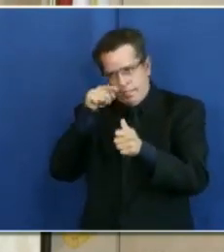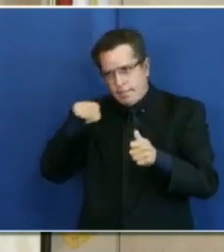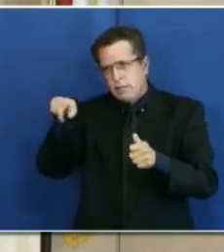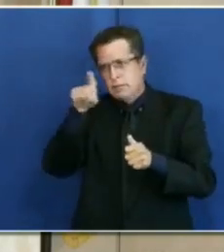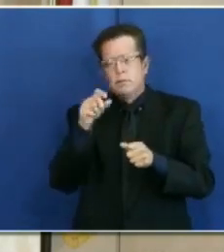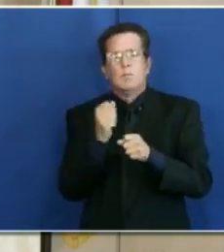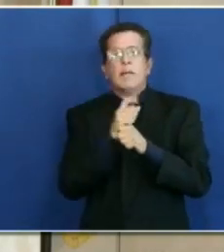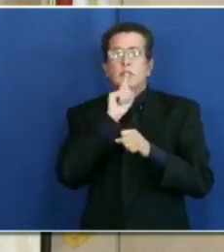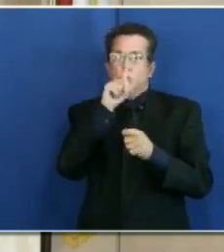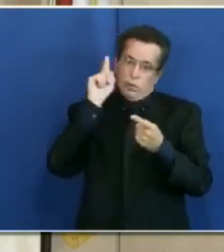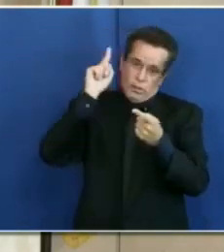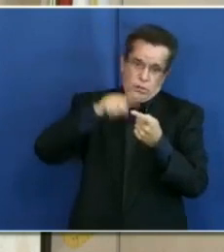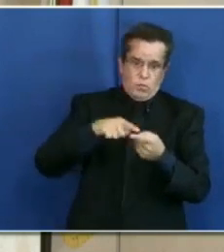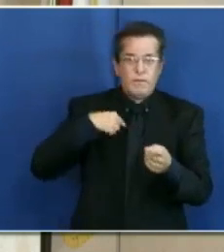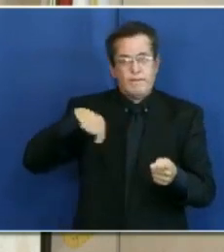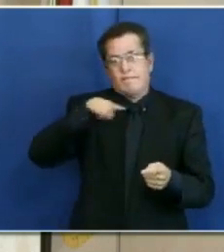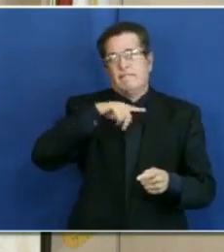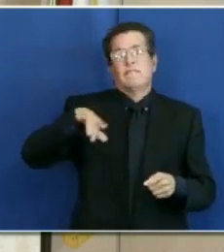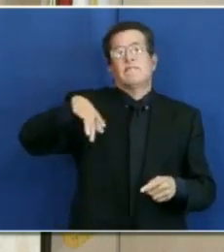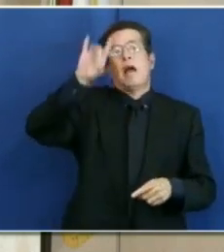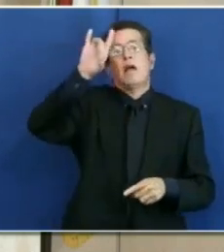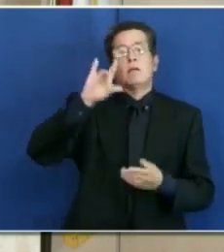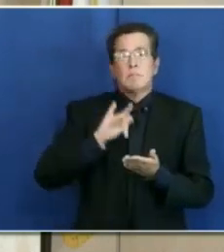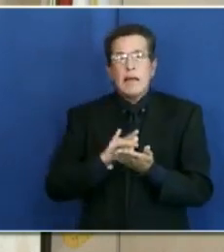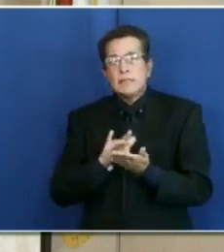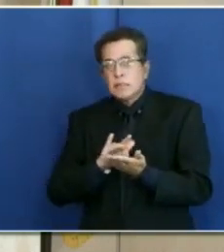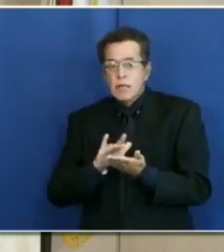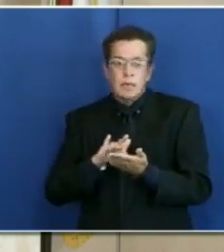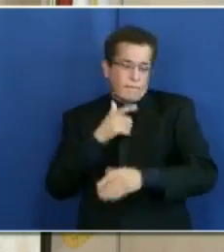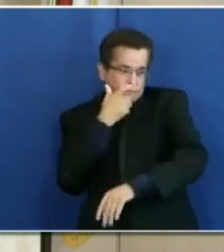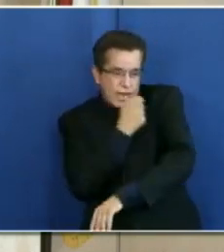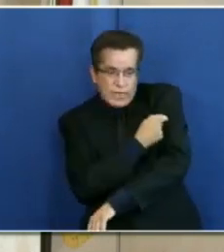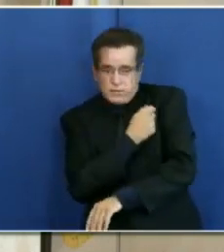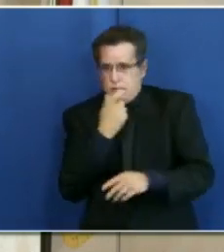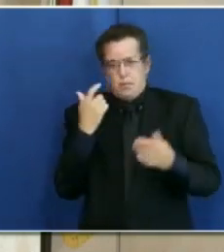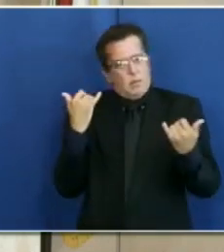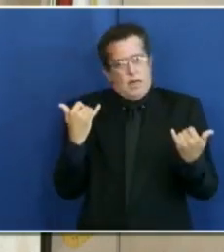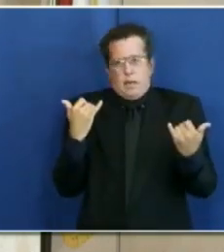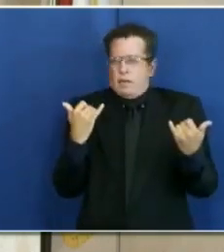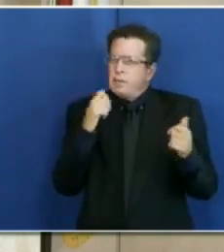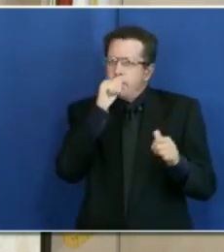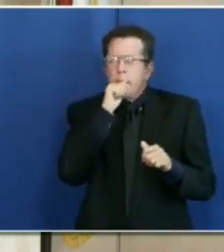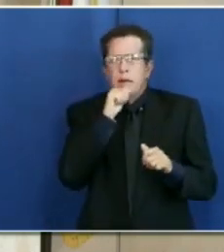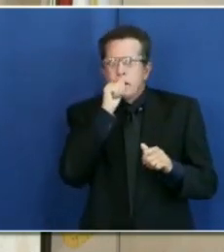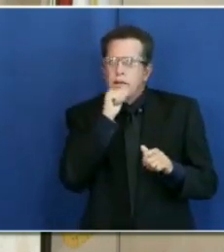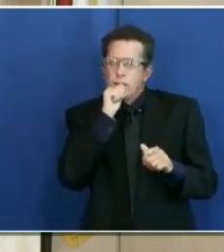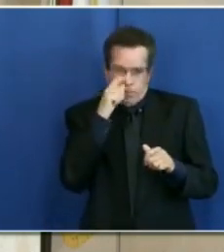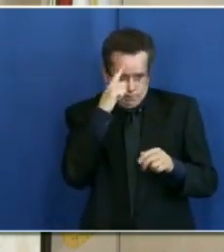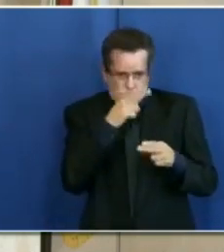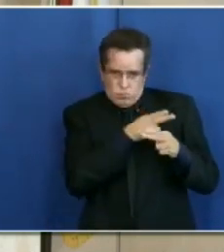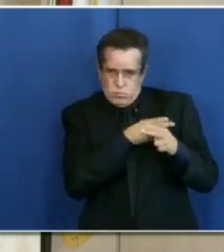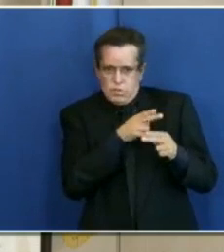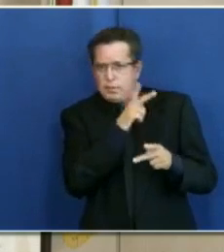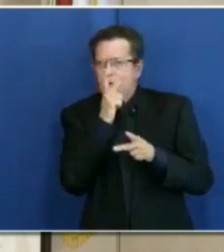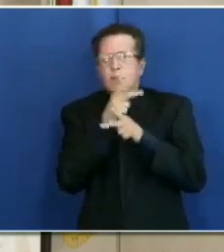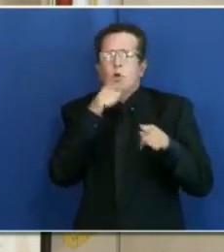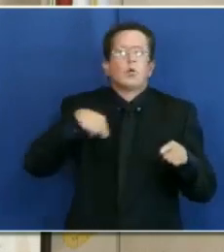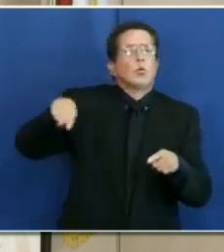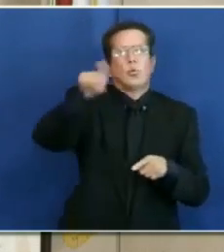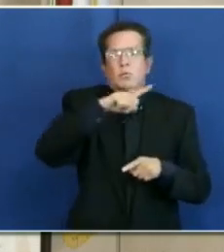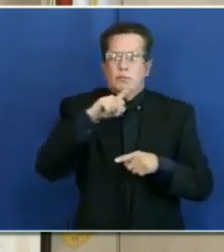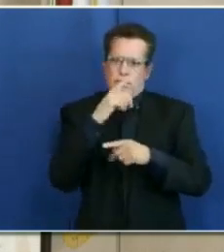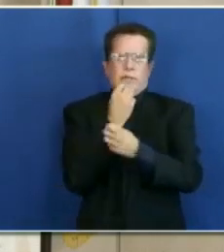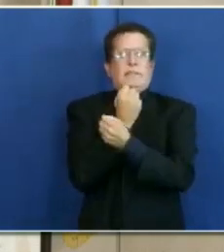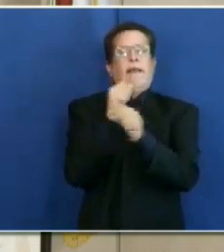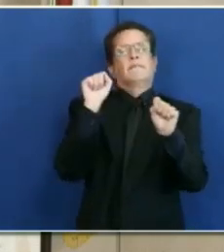until there is a vaccine available, that we keep our community safe and